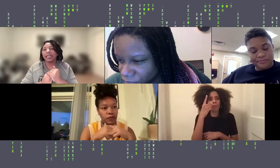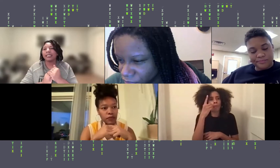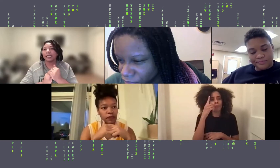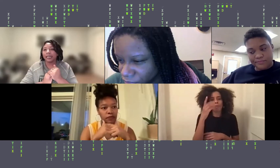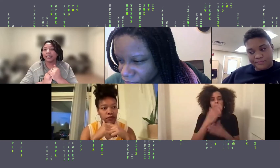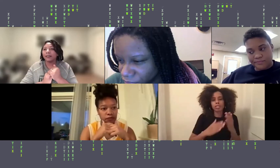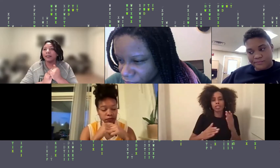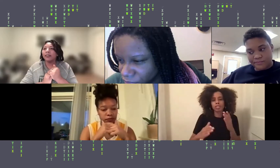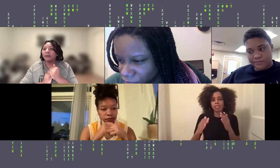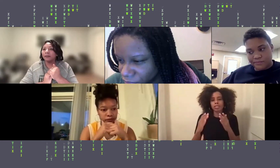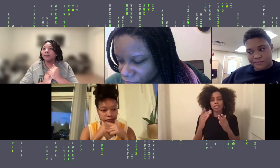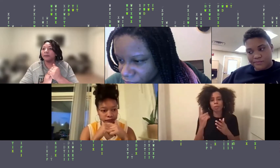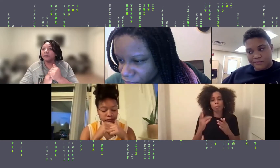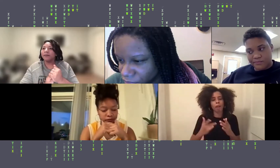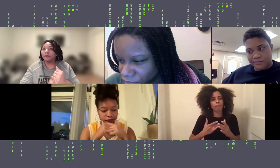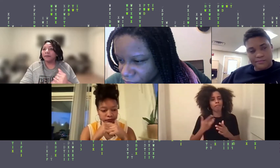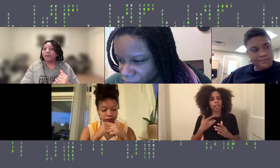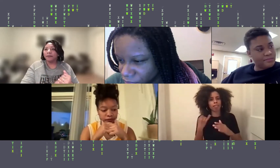they're feeling isolated?